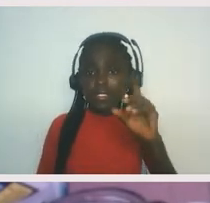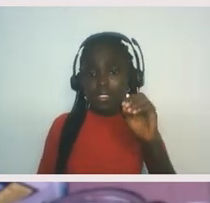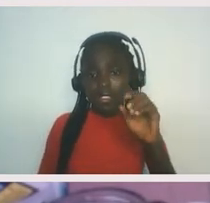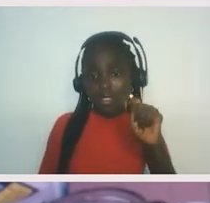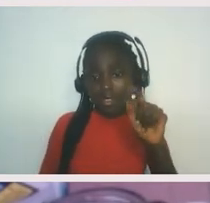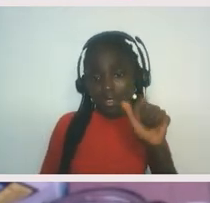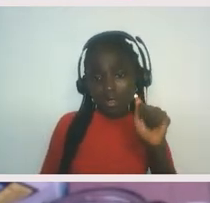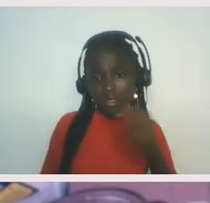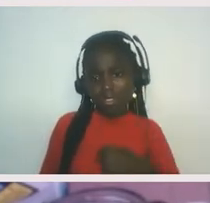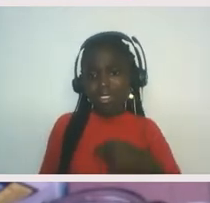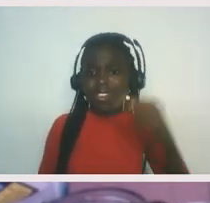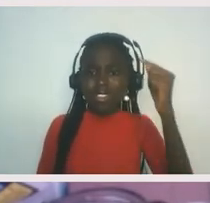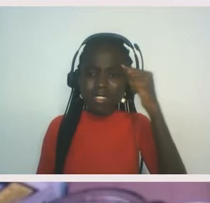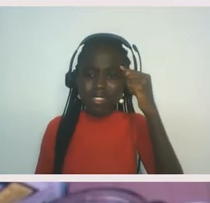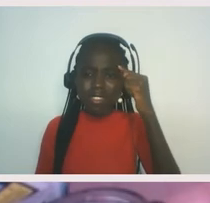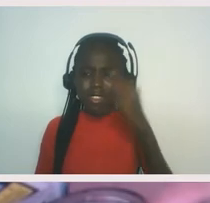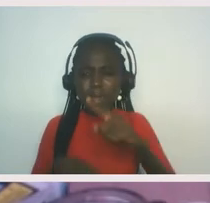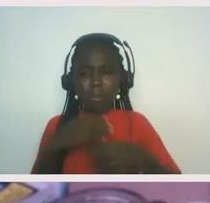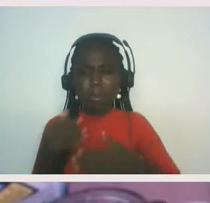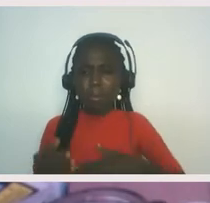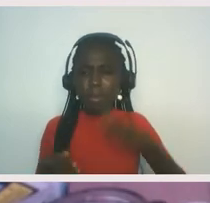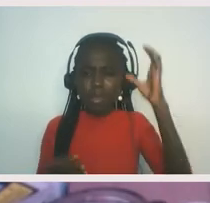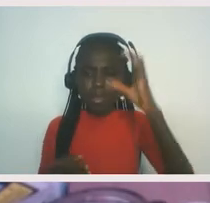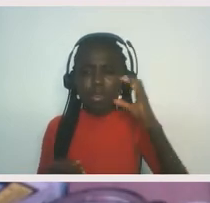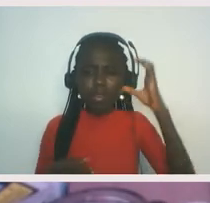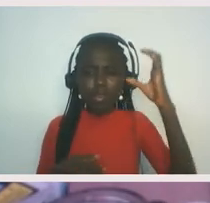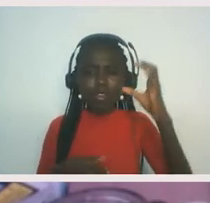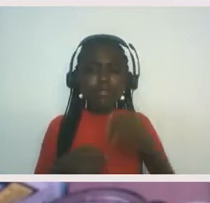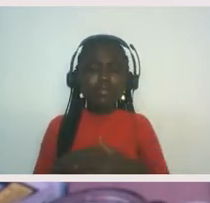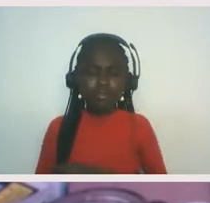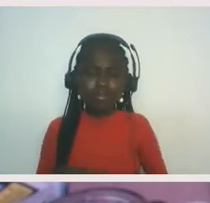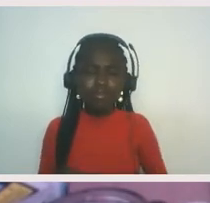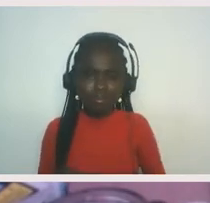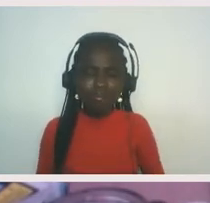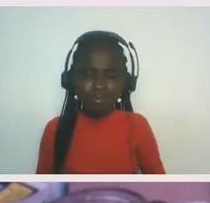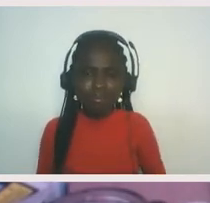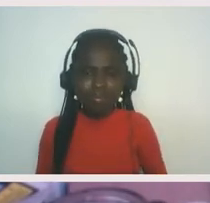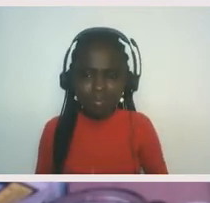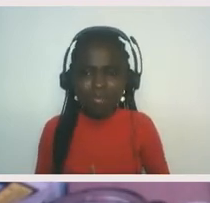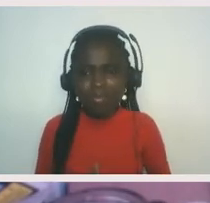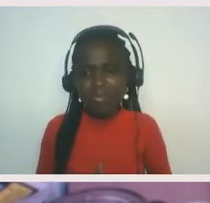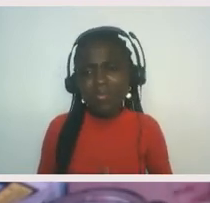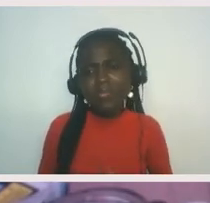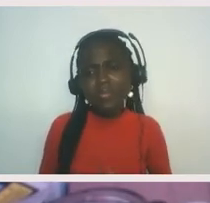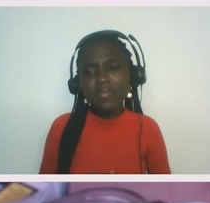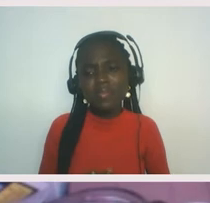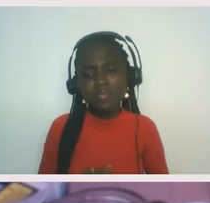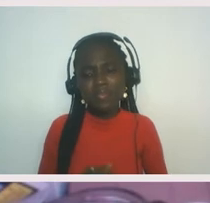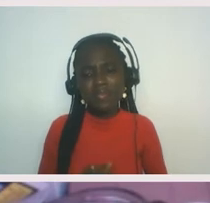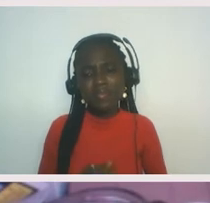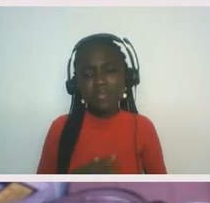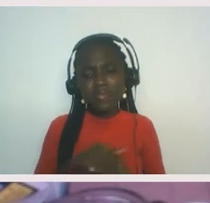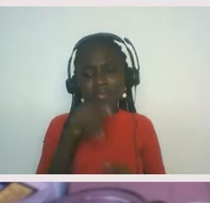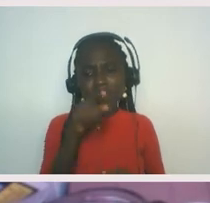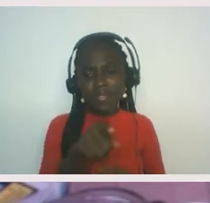uh, my, uh, I think I told you guys about my, my cousin who runs with the, um, runs the bison or the,